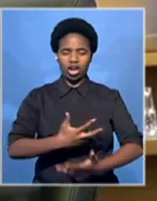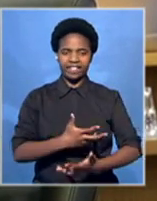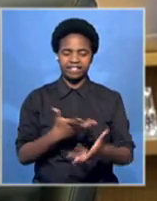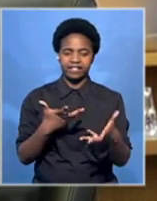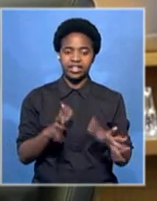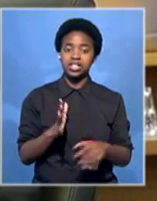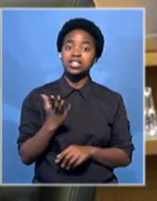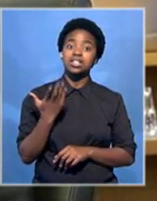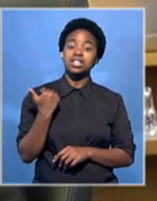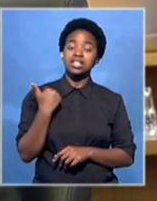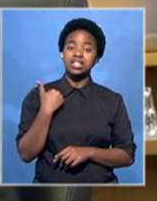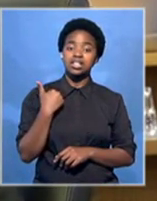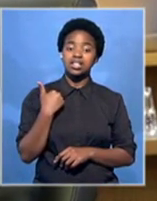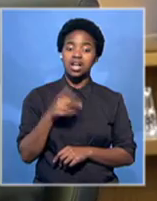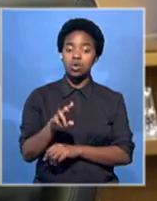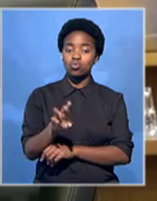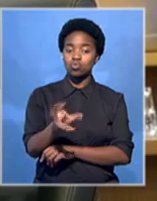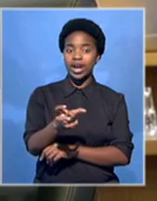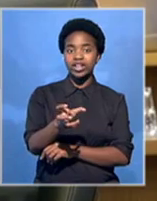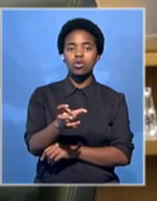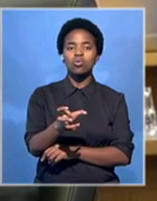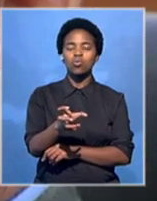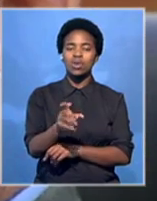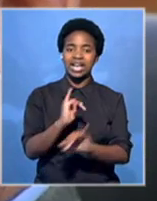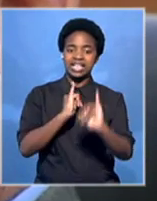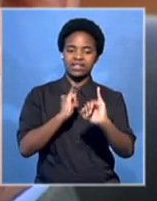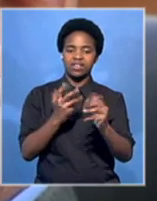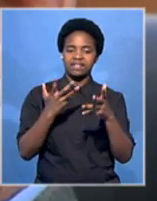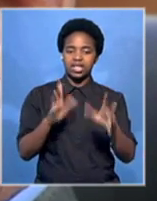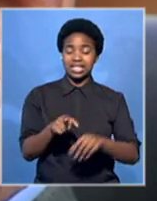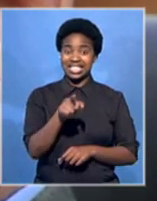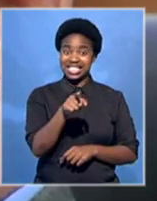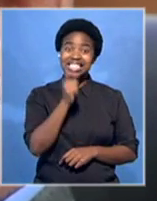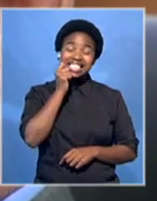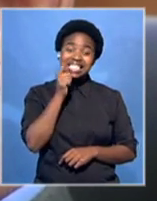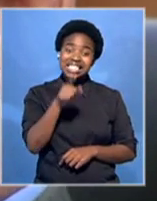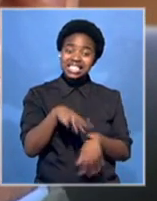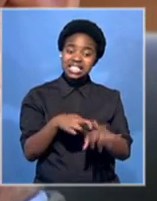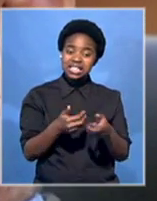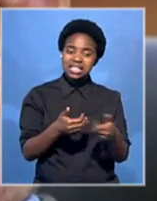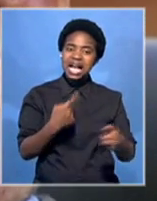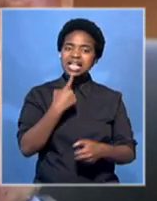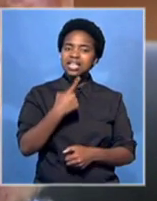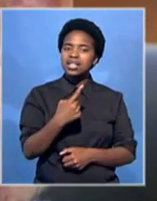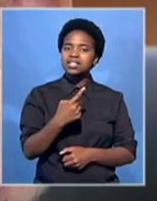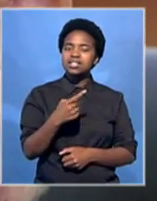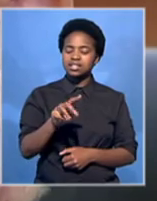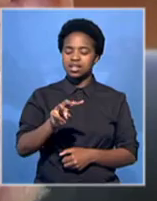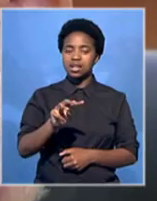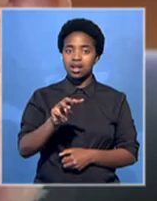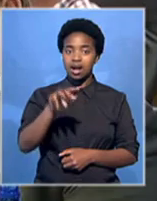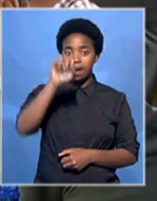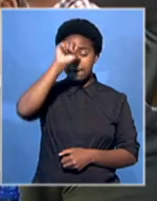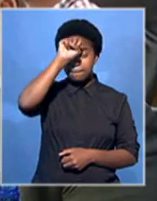Besson had after being found guilty by the council. Besson allegedly said Marikana would not have been